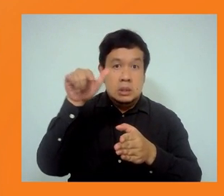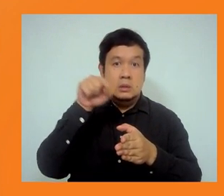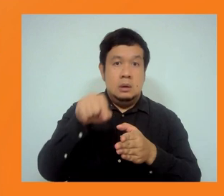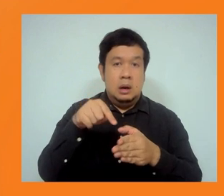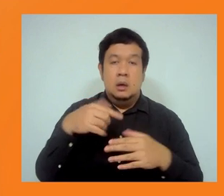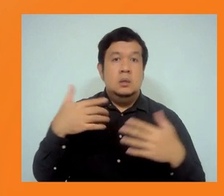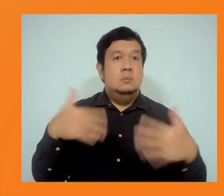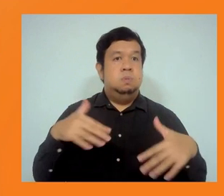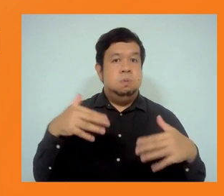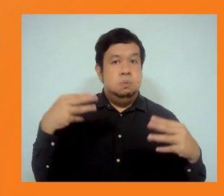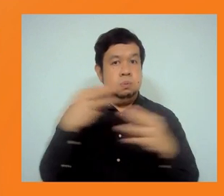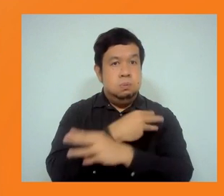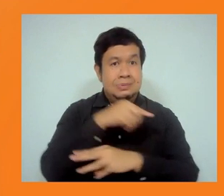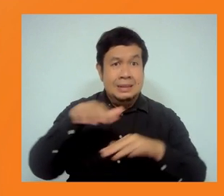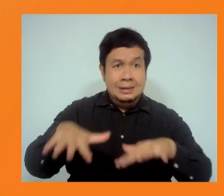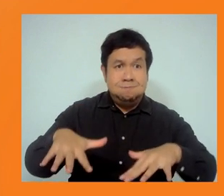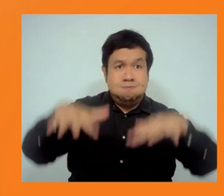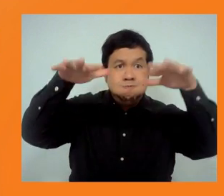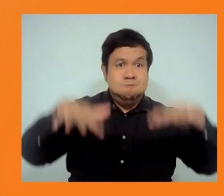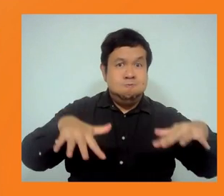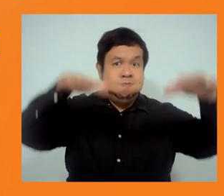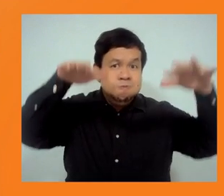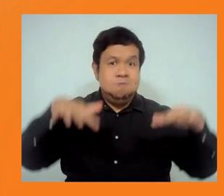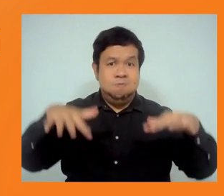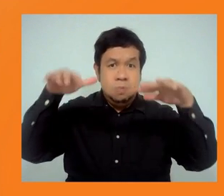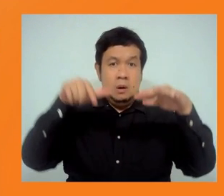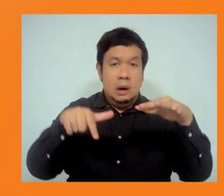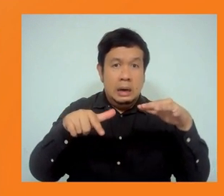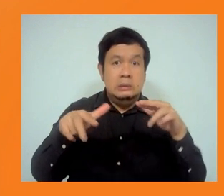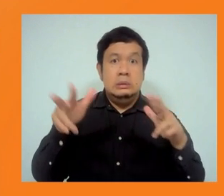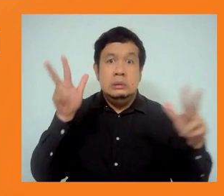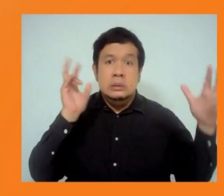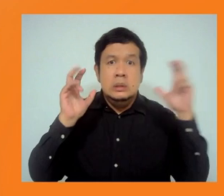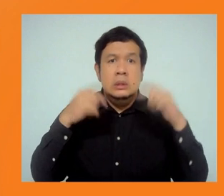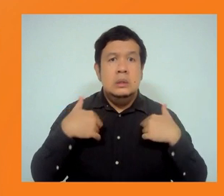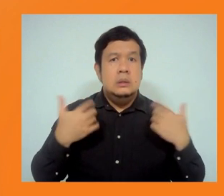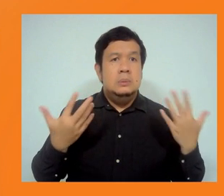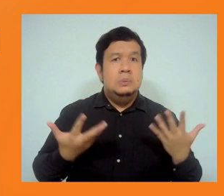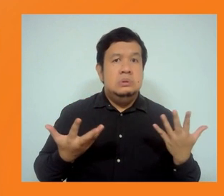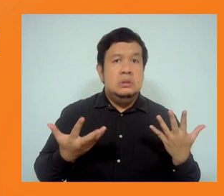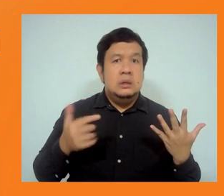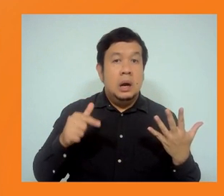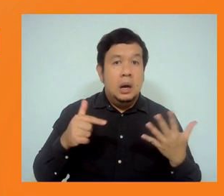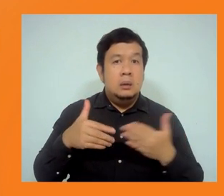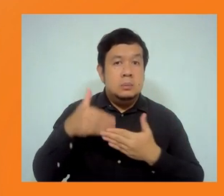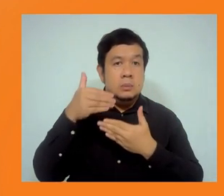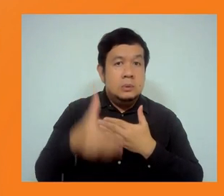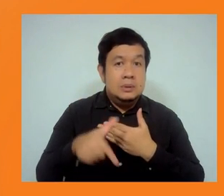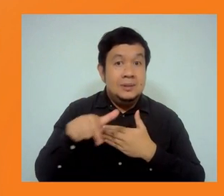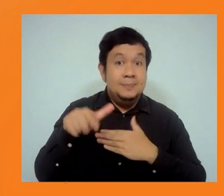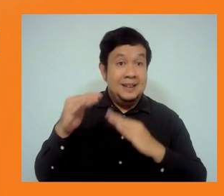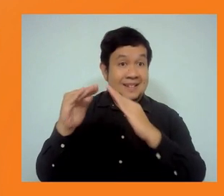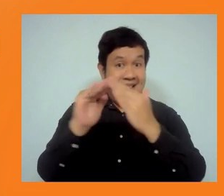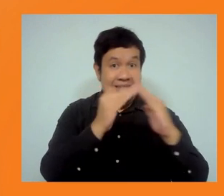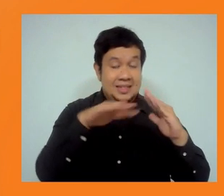this month, we really need the ADB to step in and ensure that the metro is not the violator of the laws of this